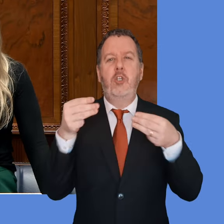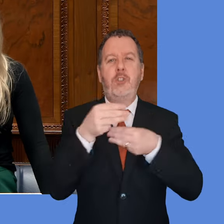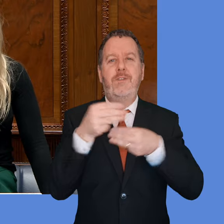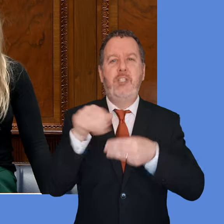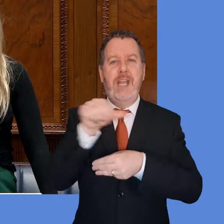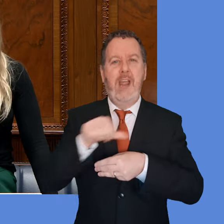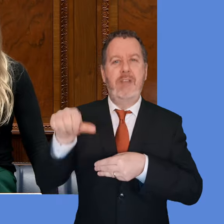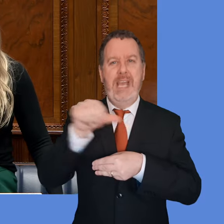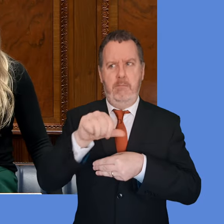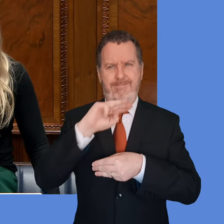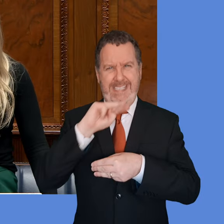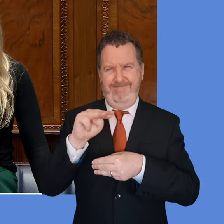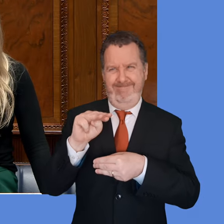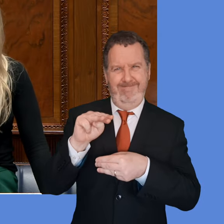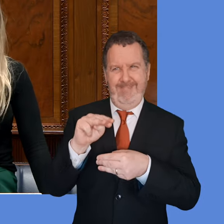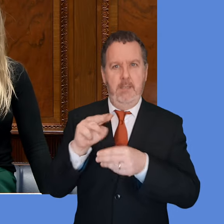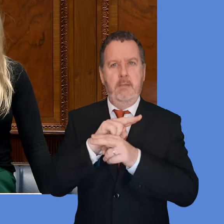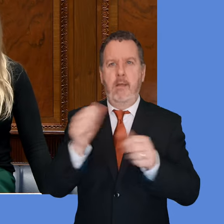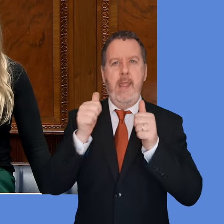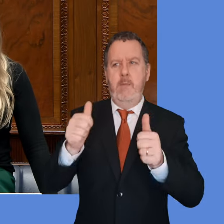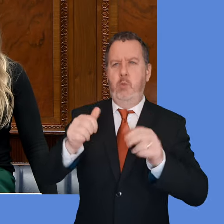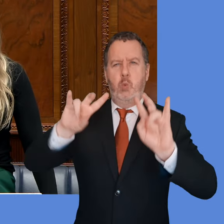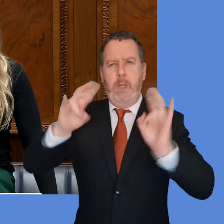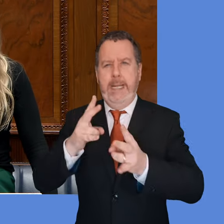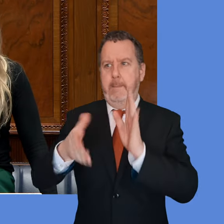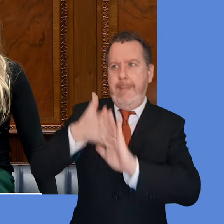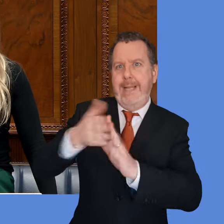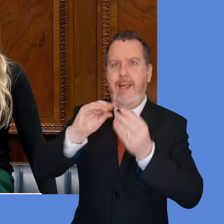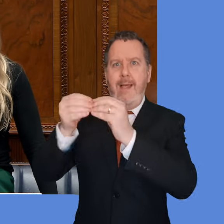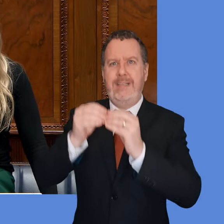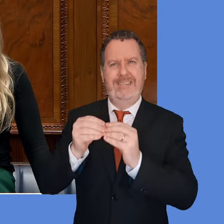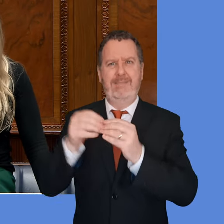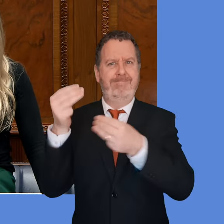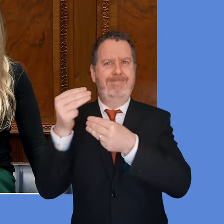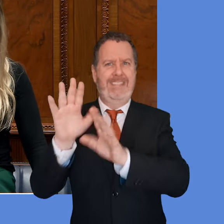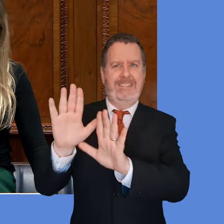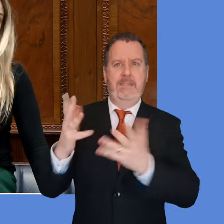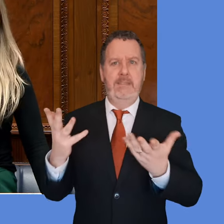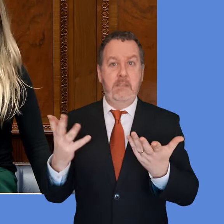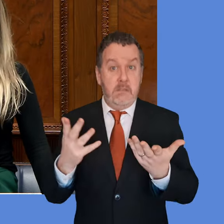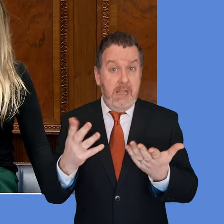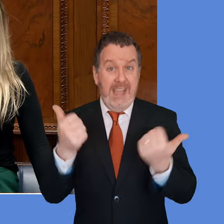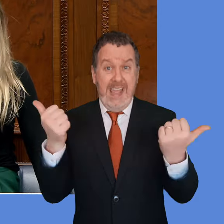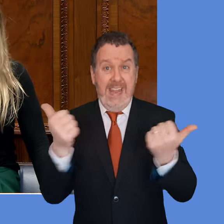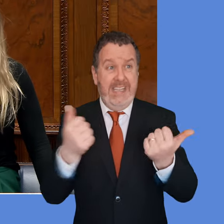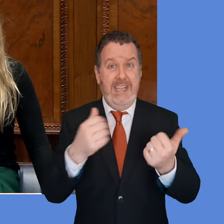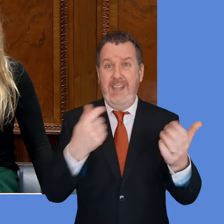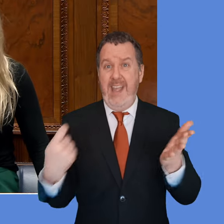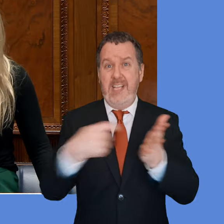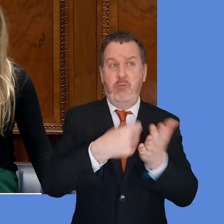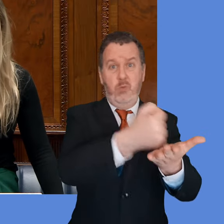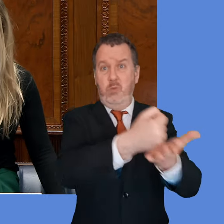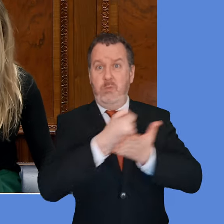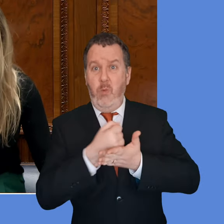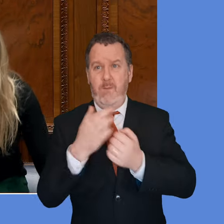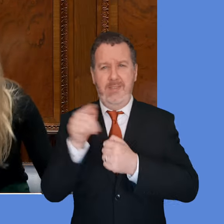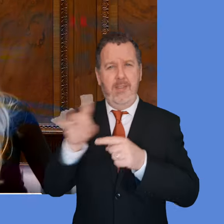can provide it difficult to implement some of the suggestions within the report. Could she detail if there will be any additional support for areas like this to